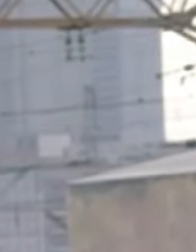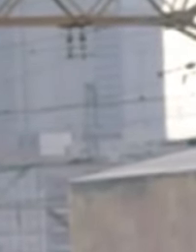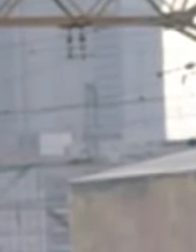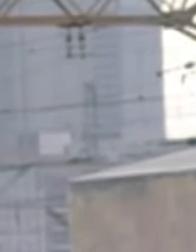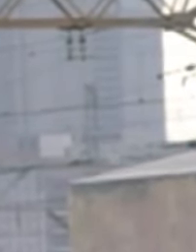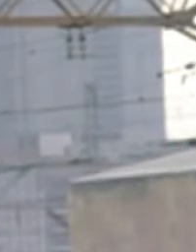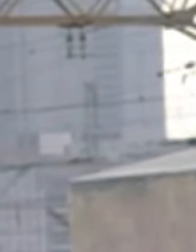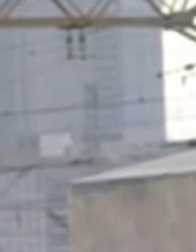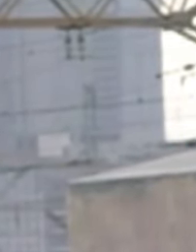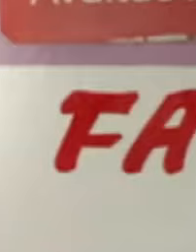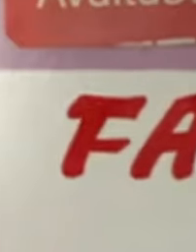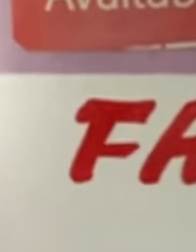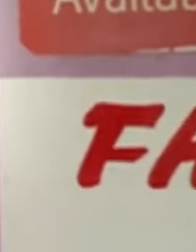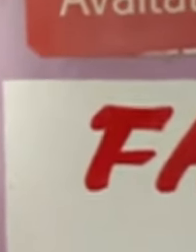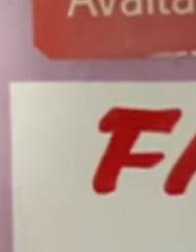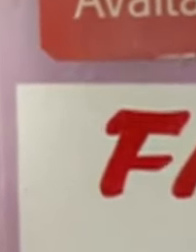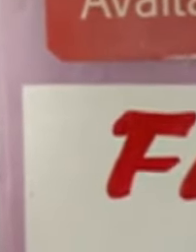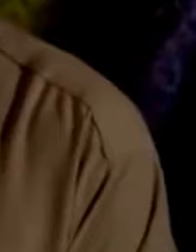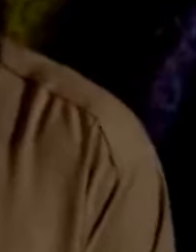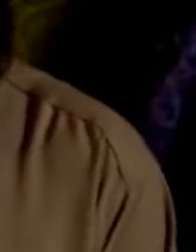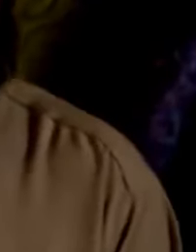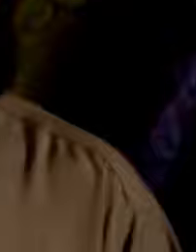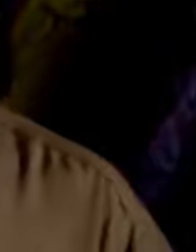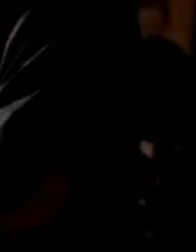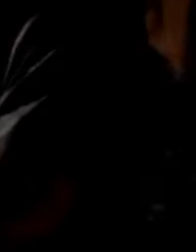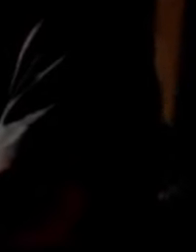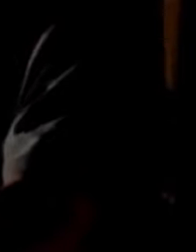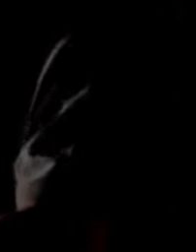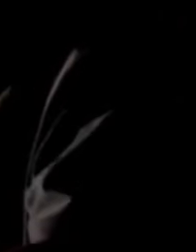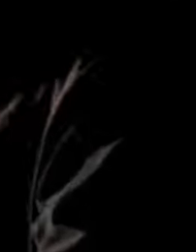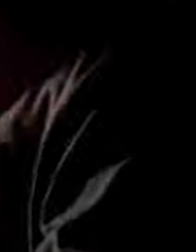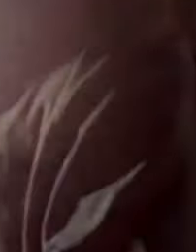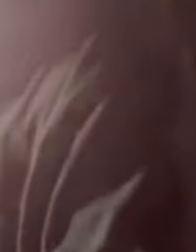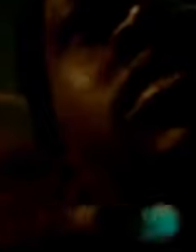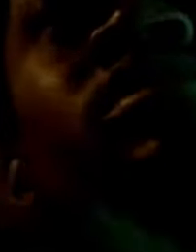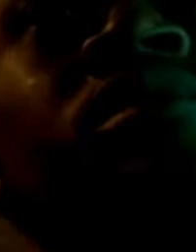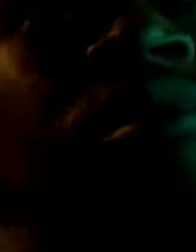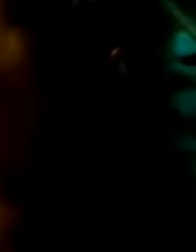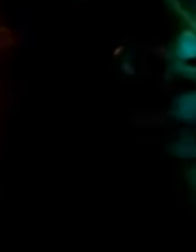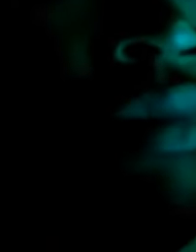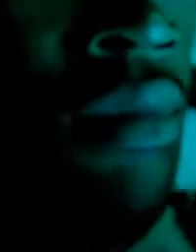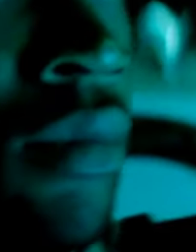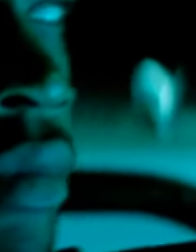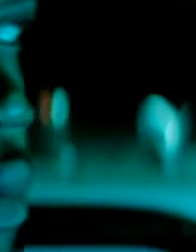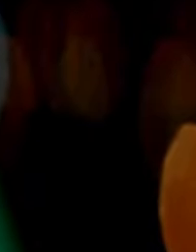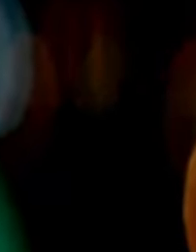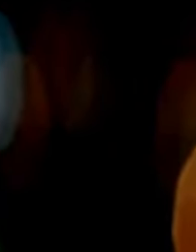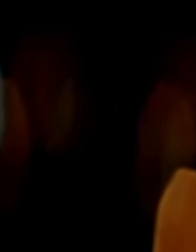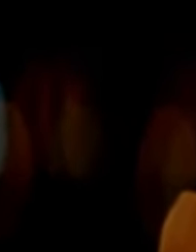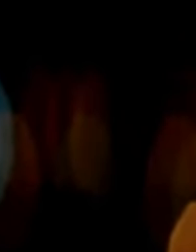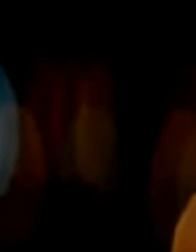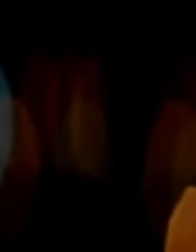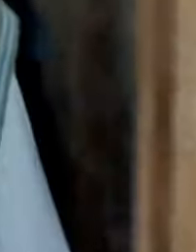in our nation find full expression in language and in culture. We do not just teach.